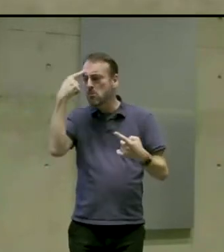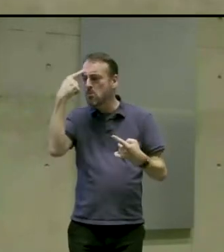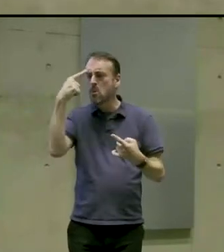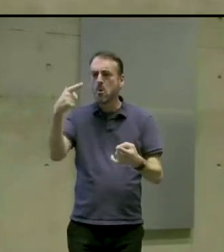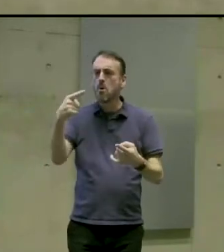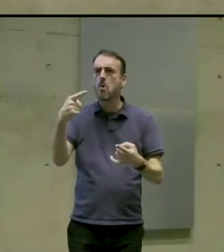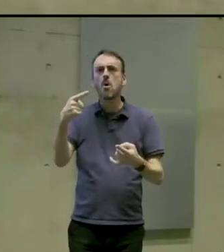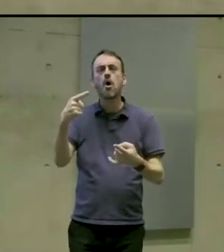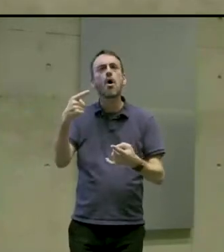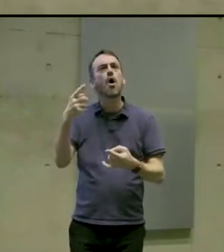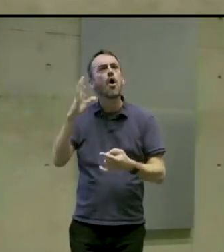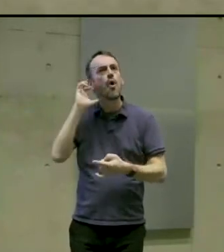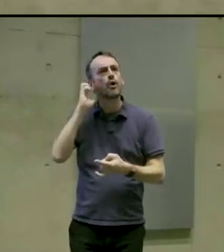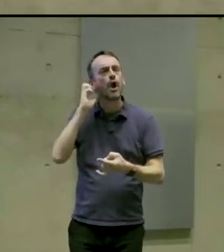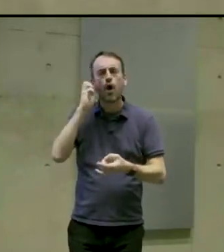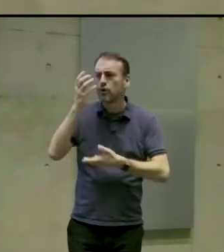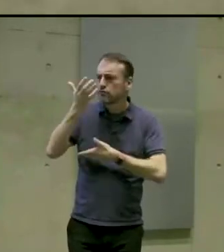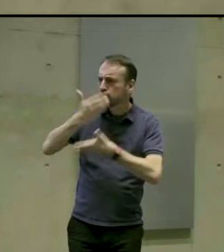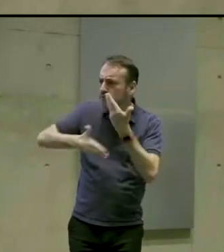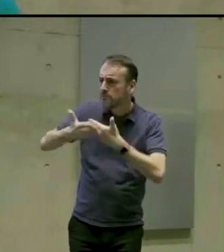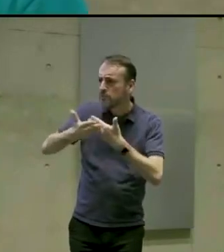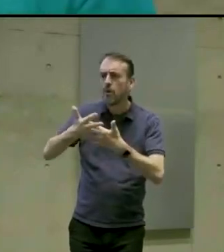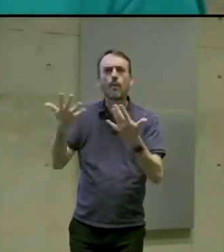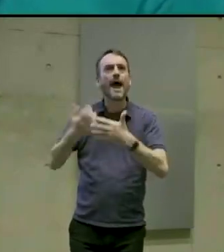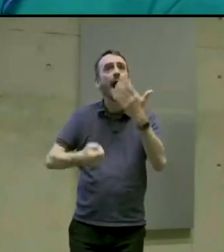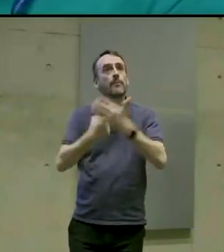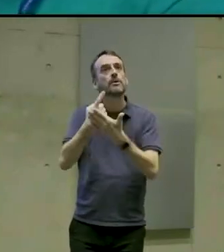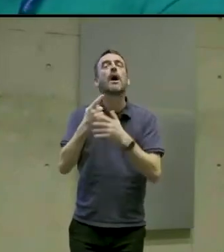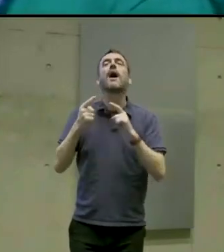has been done for audio descriptions.